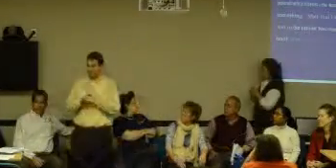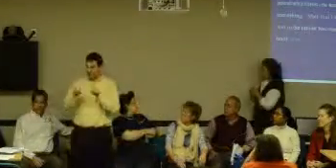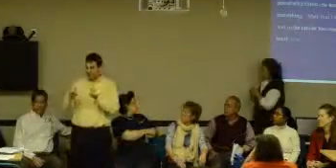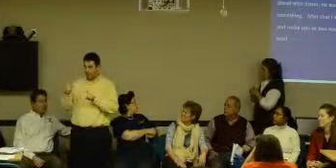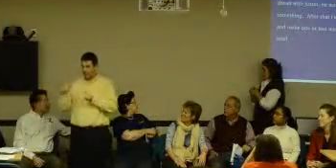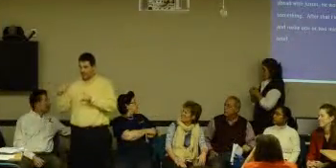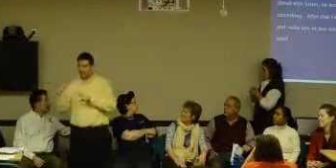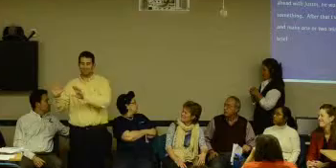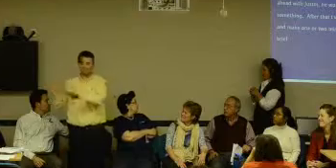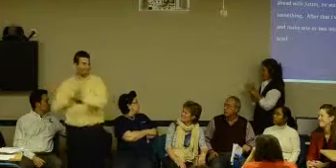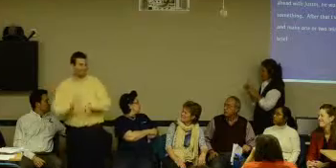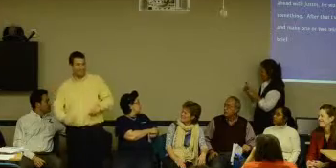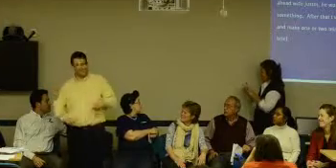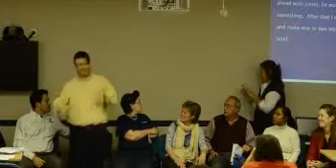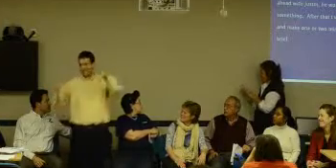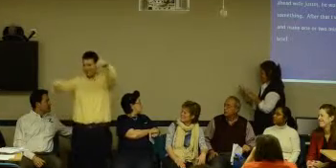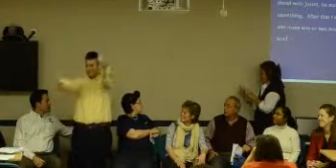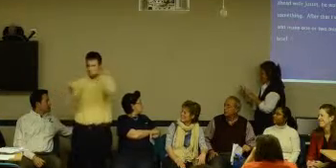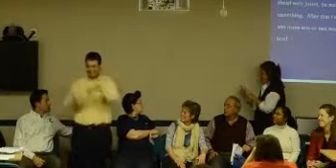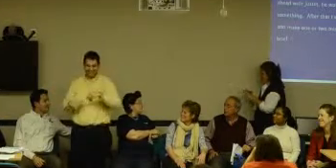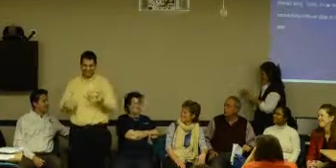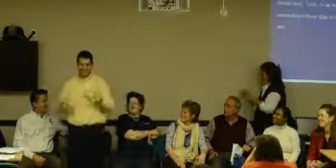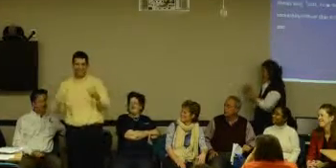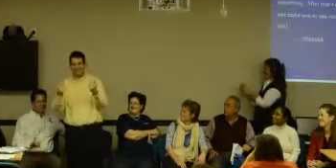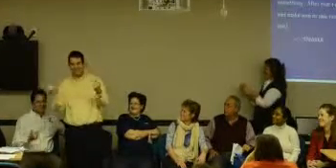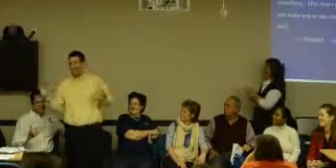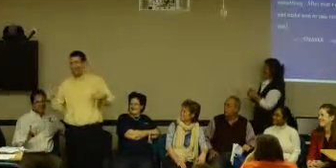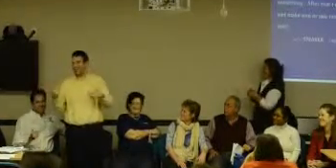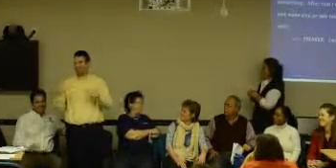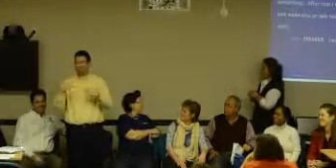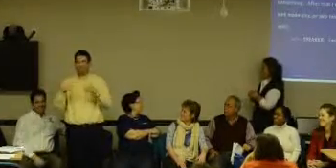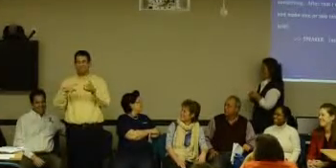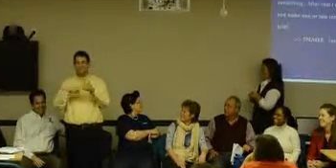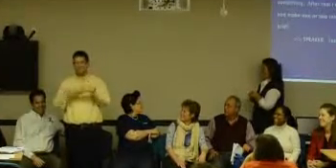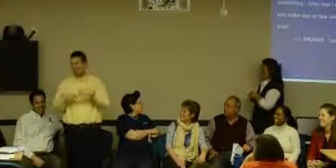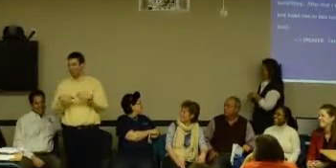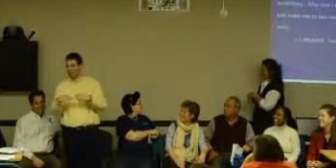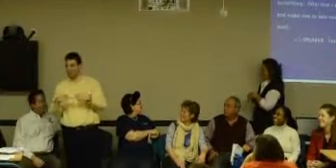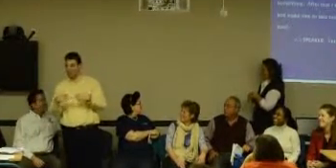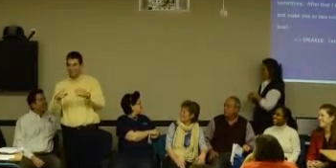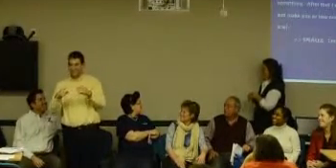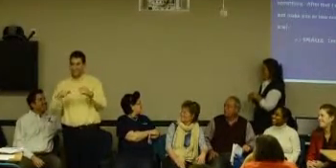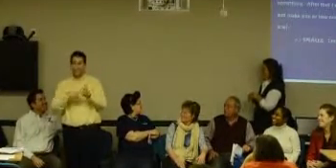Okay. Testing. One, two, three. Okay. We're ready to go. All right.